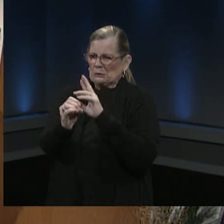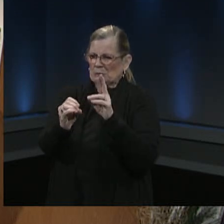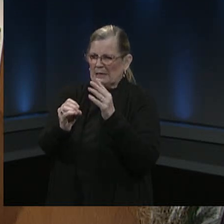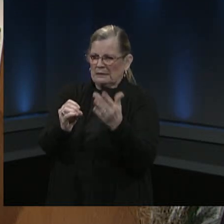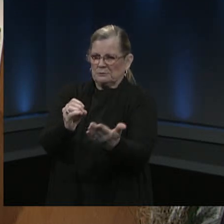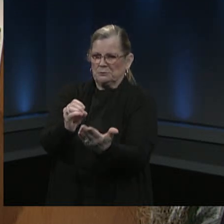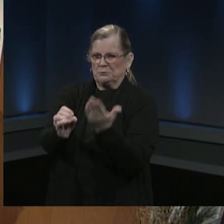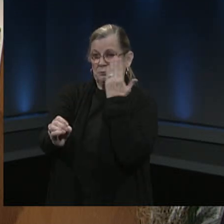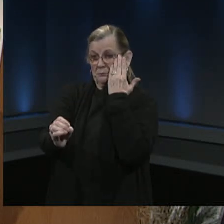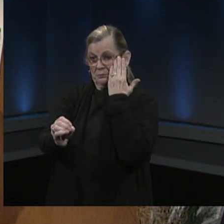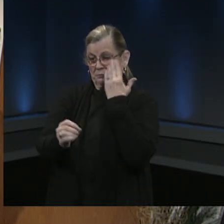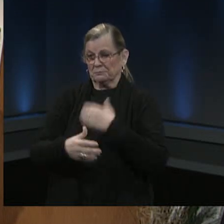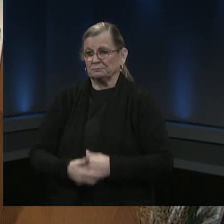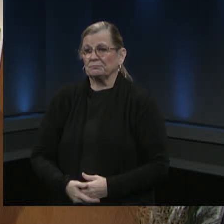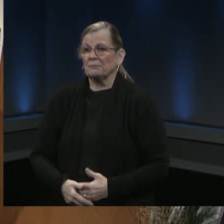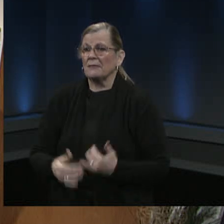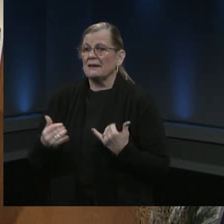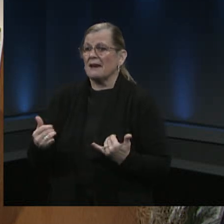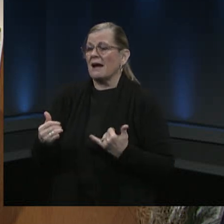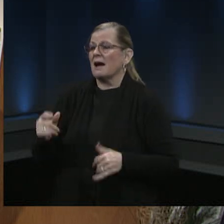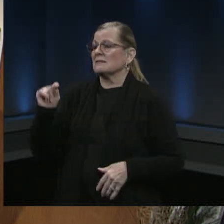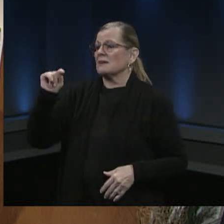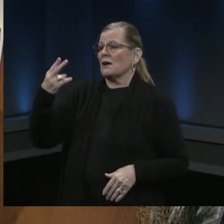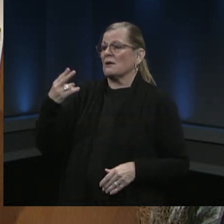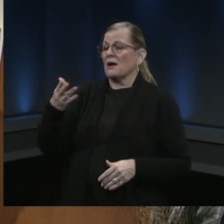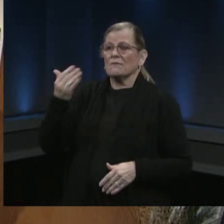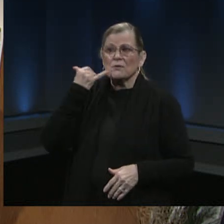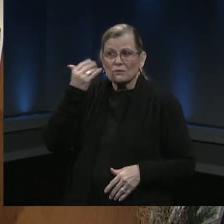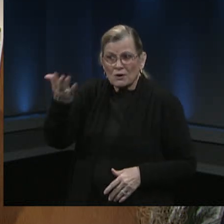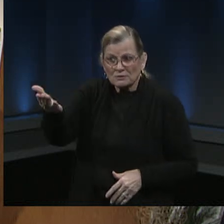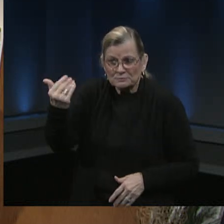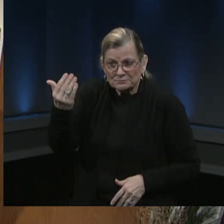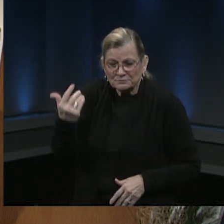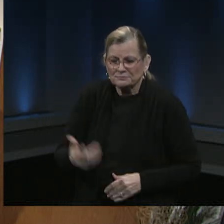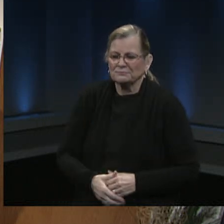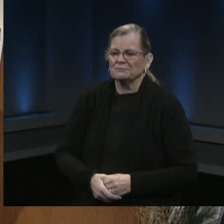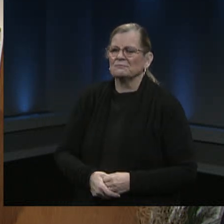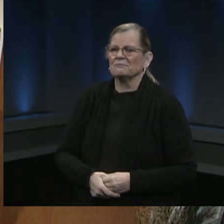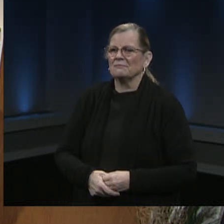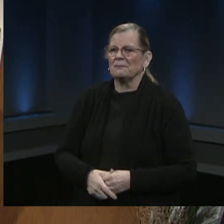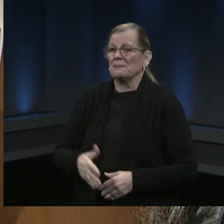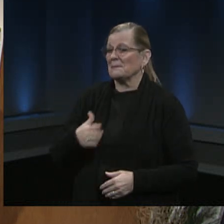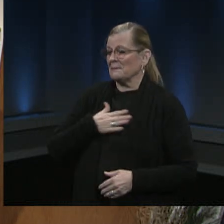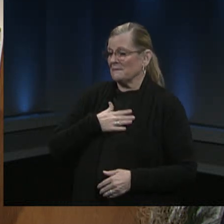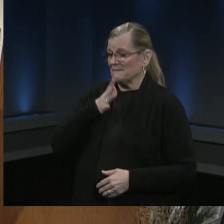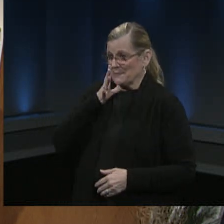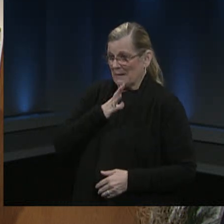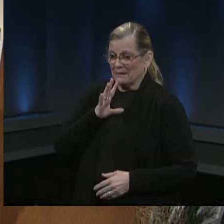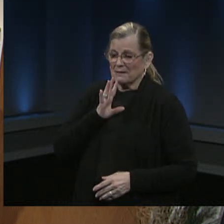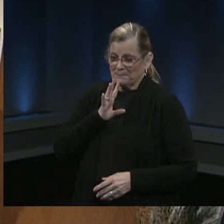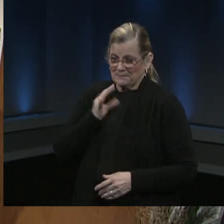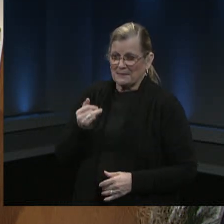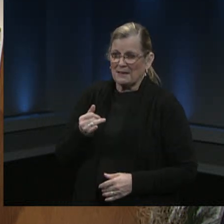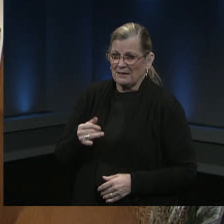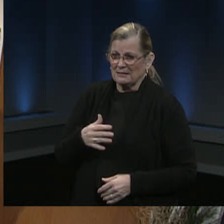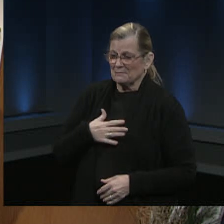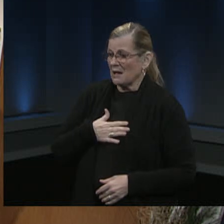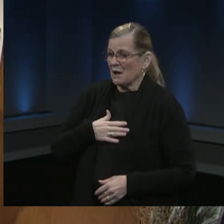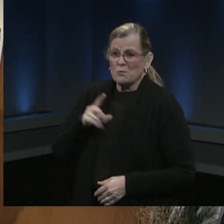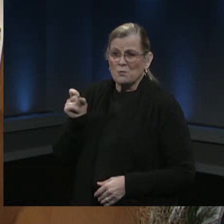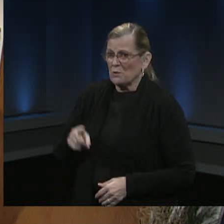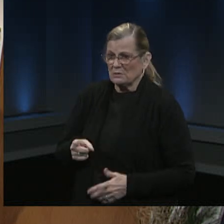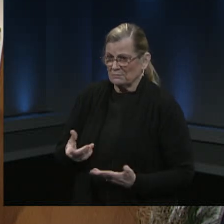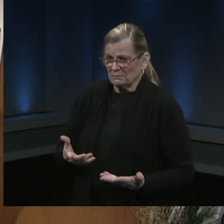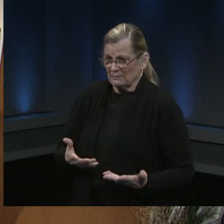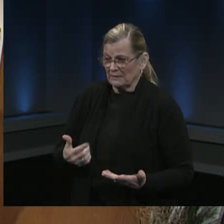Welcome to the vaccine and vaccination town hall. Hi, my question is I'm also pregnant and